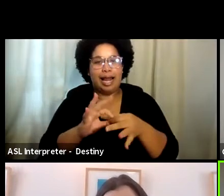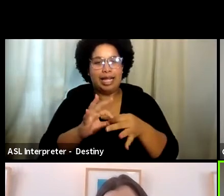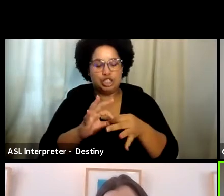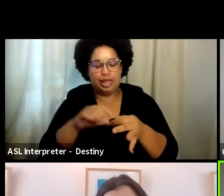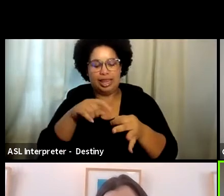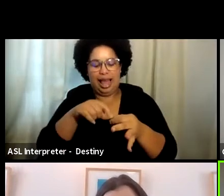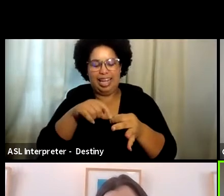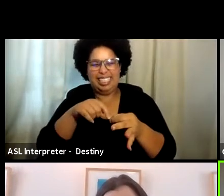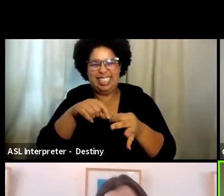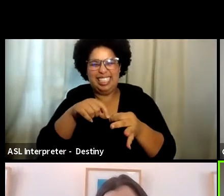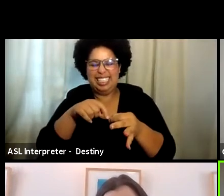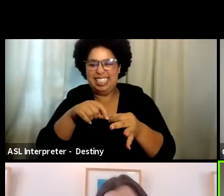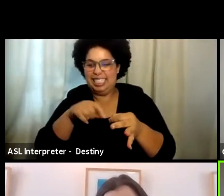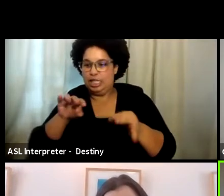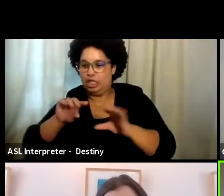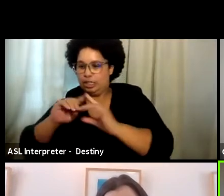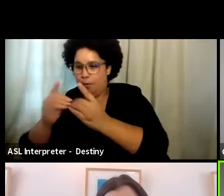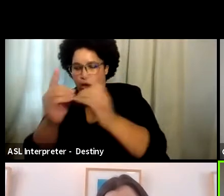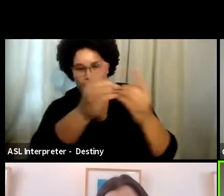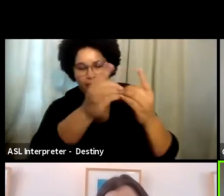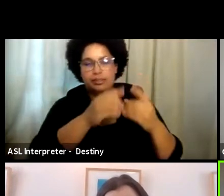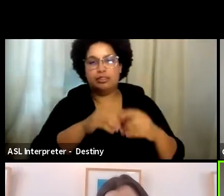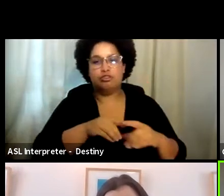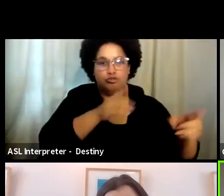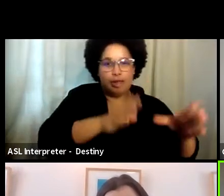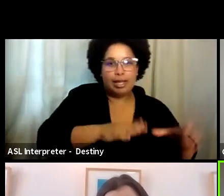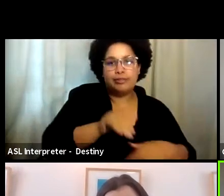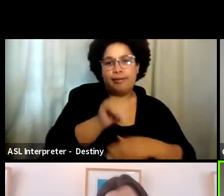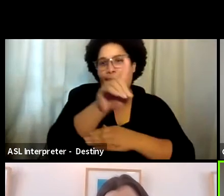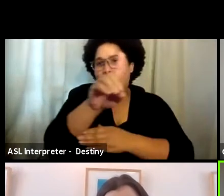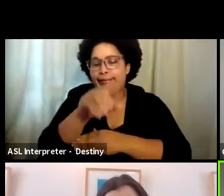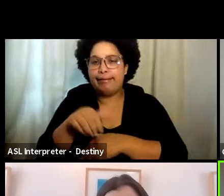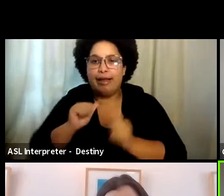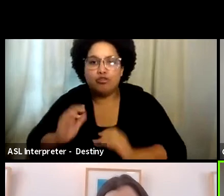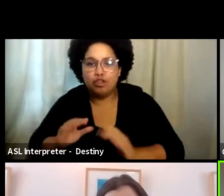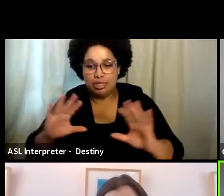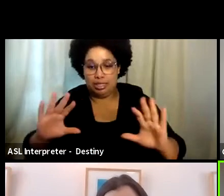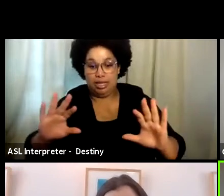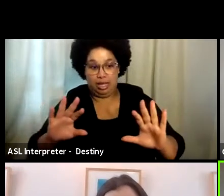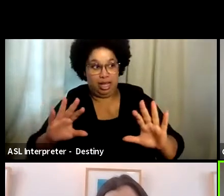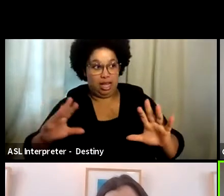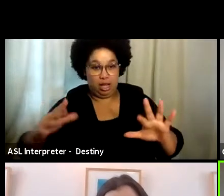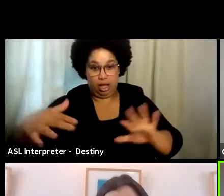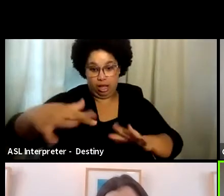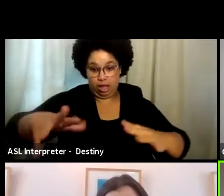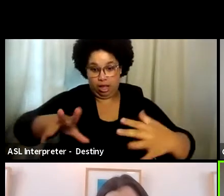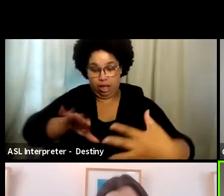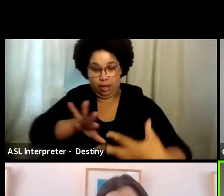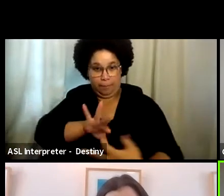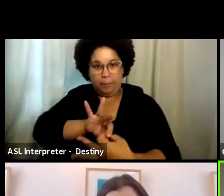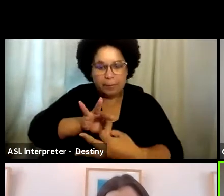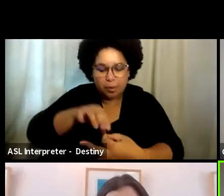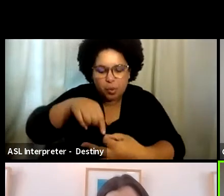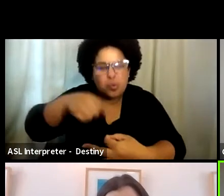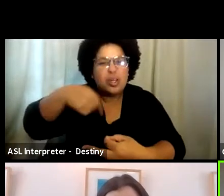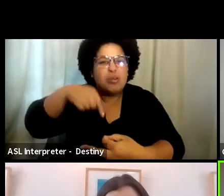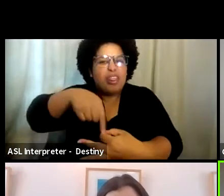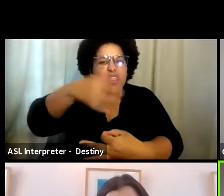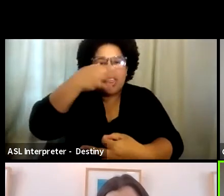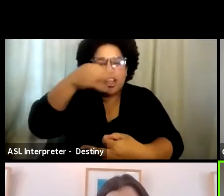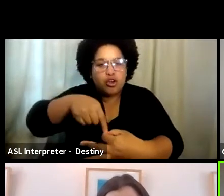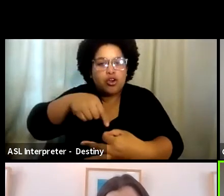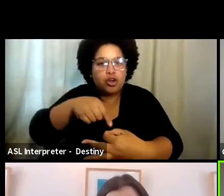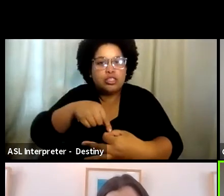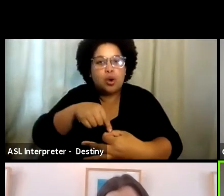departments, the actors, the director, the ADs, to make sure that everyone is on the same page as Amanda put so